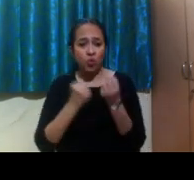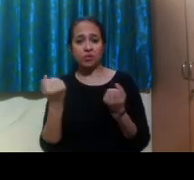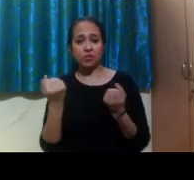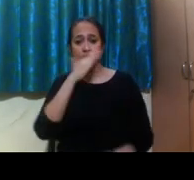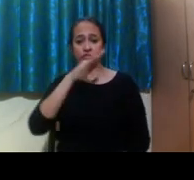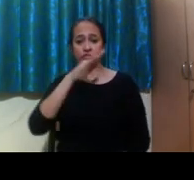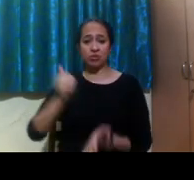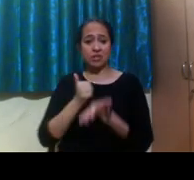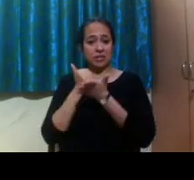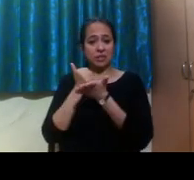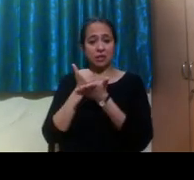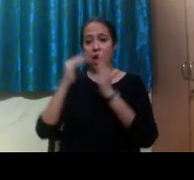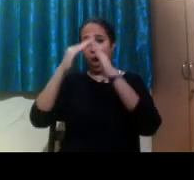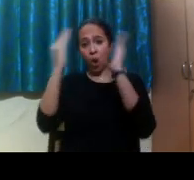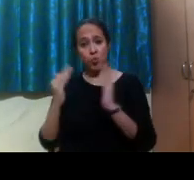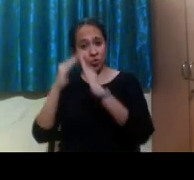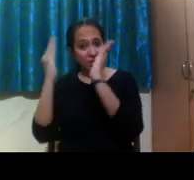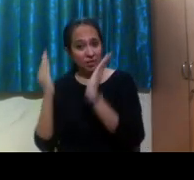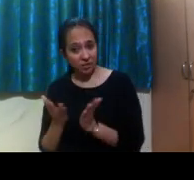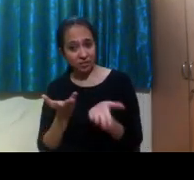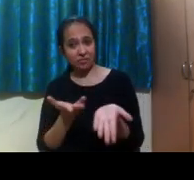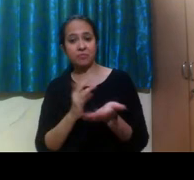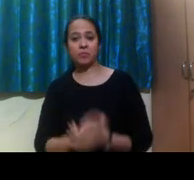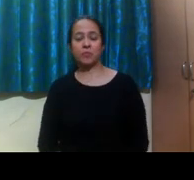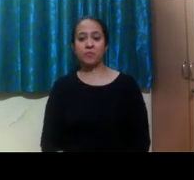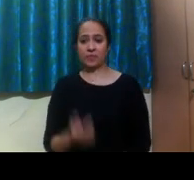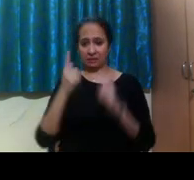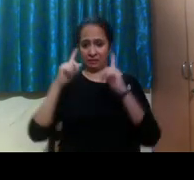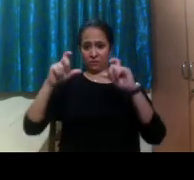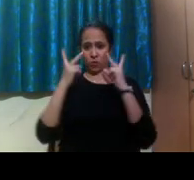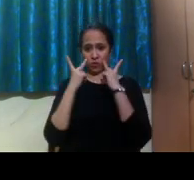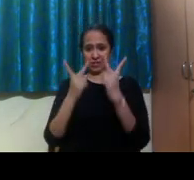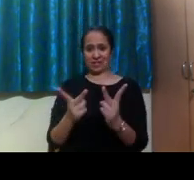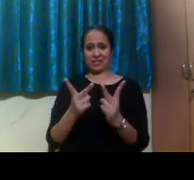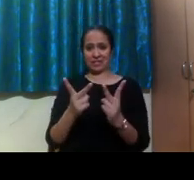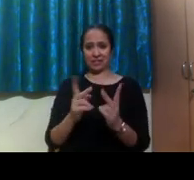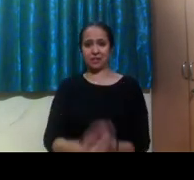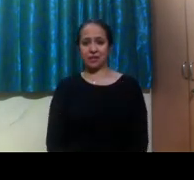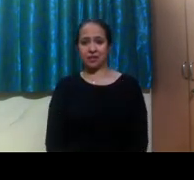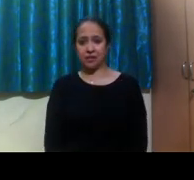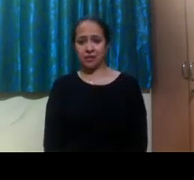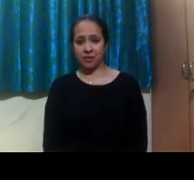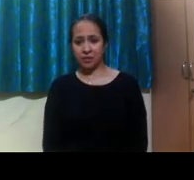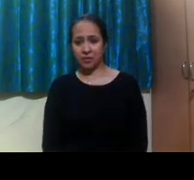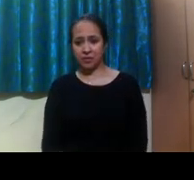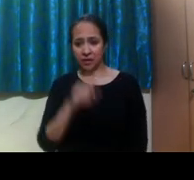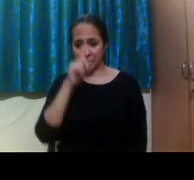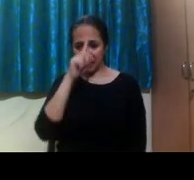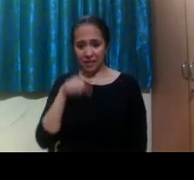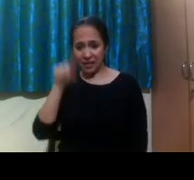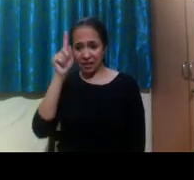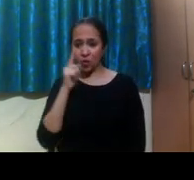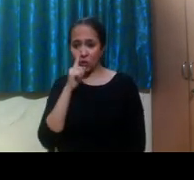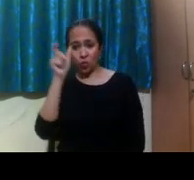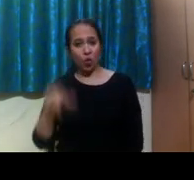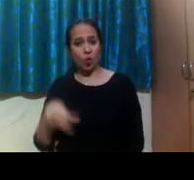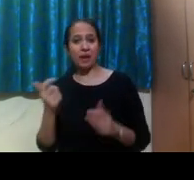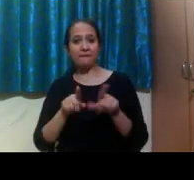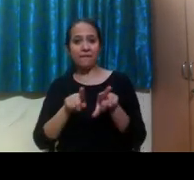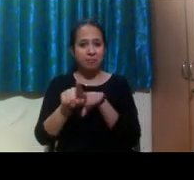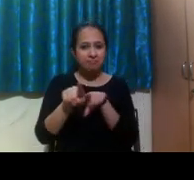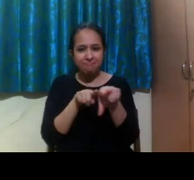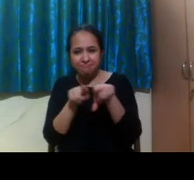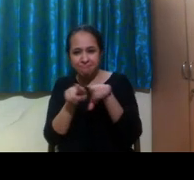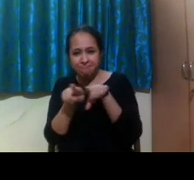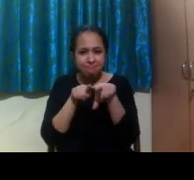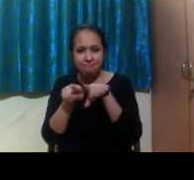Housing. And pictured here is an Indian woman who is at a race riding an